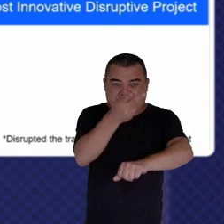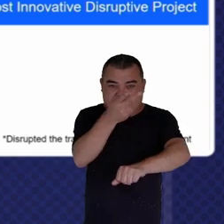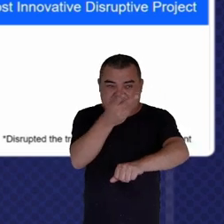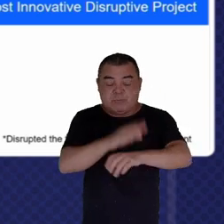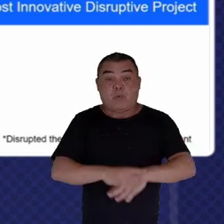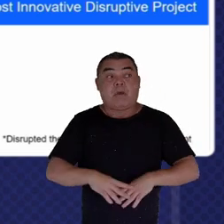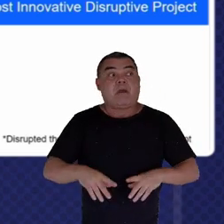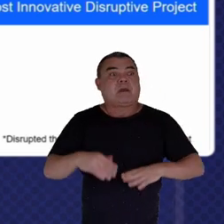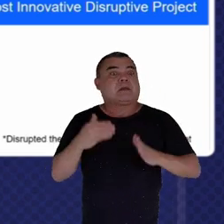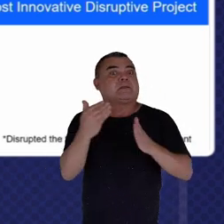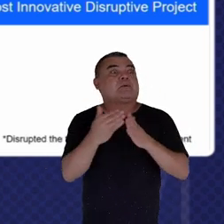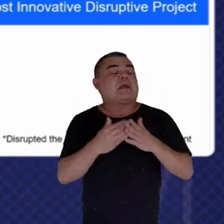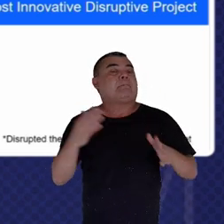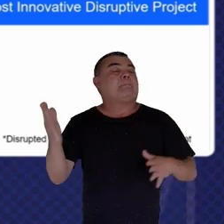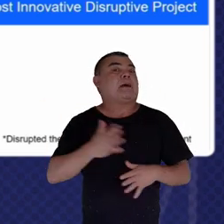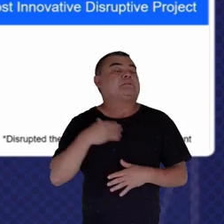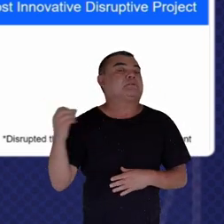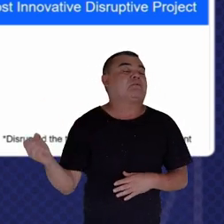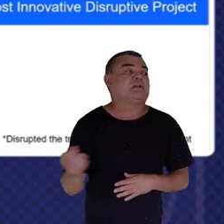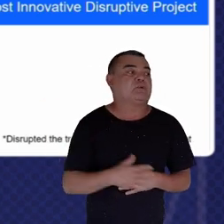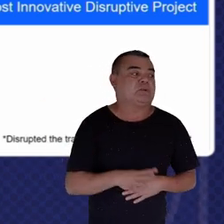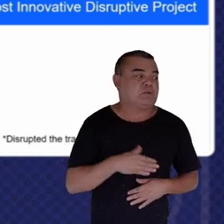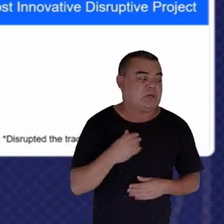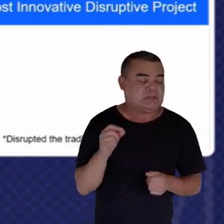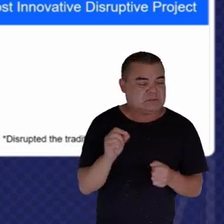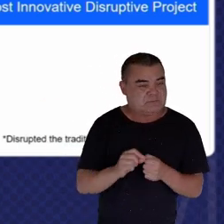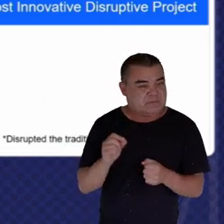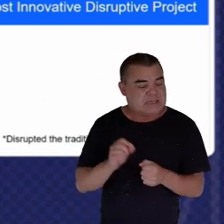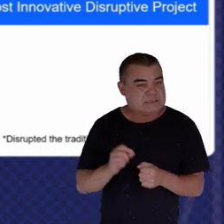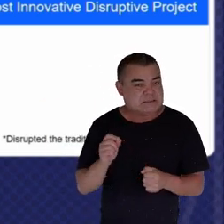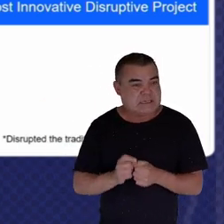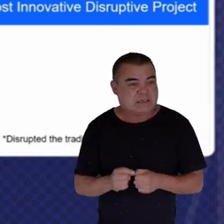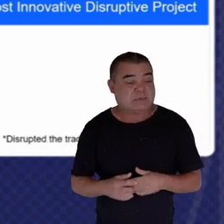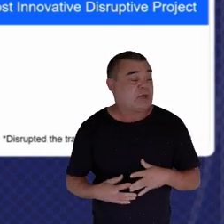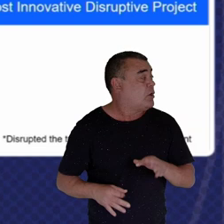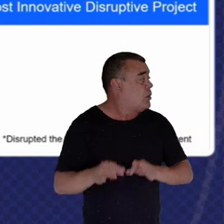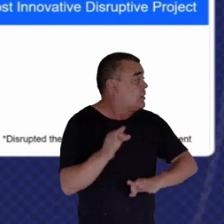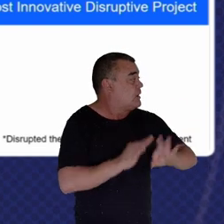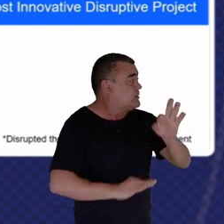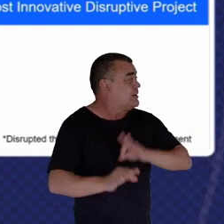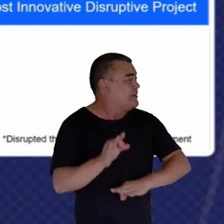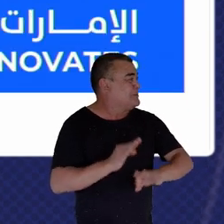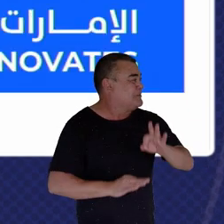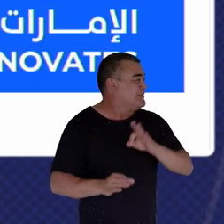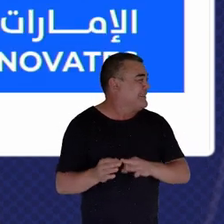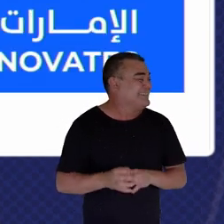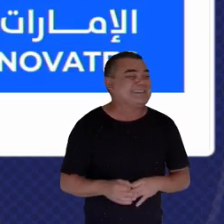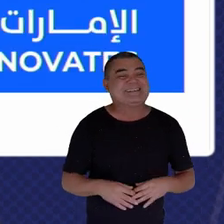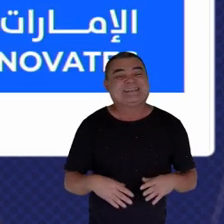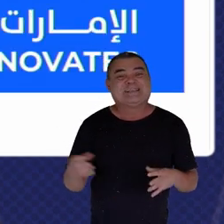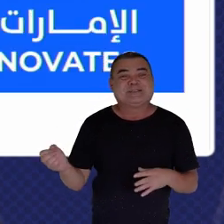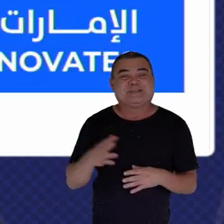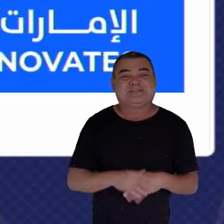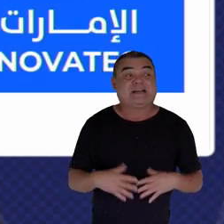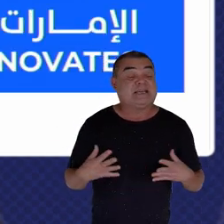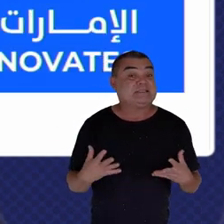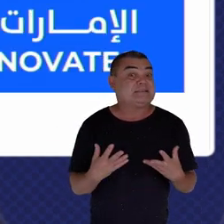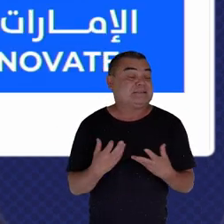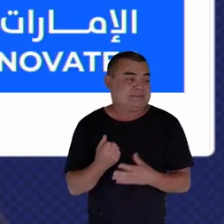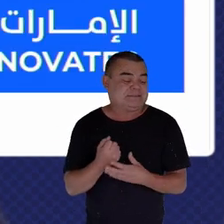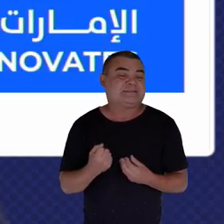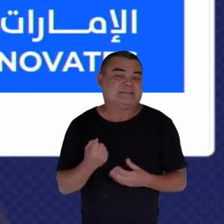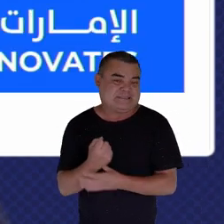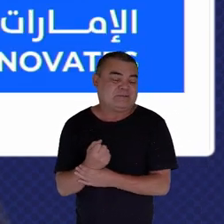transformation So we get the organizations excited To actually innovate and sustain innovation And just to end my